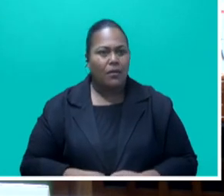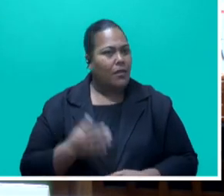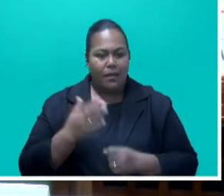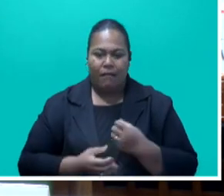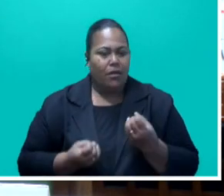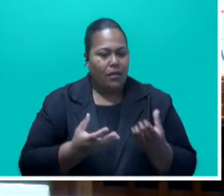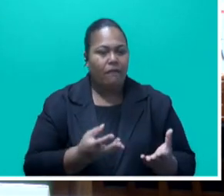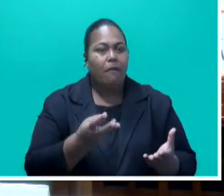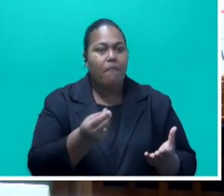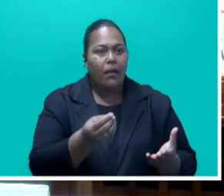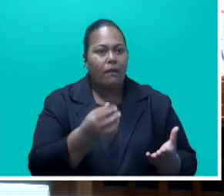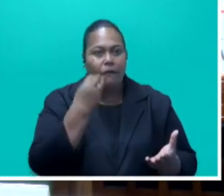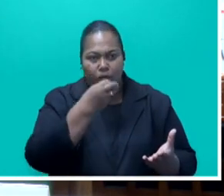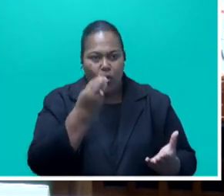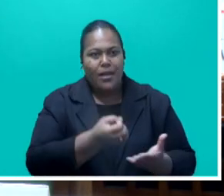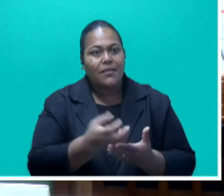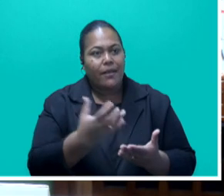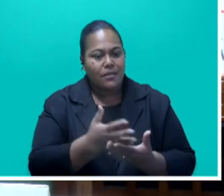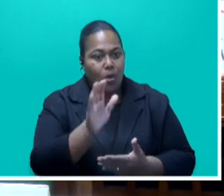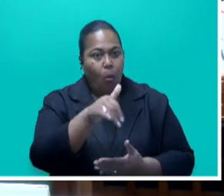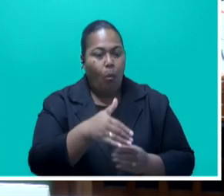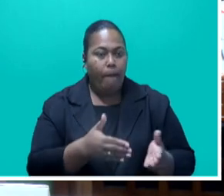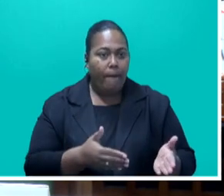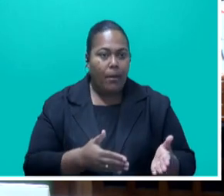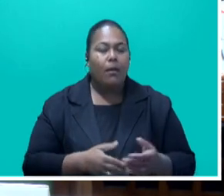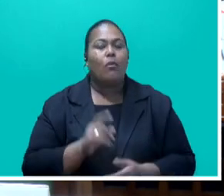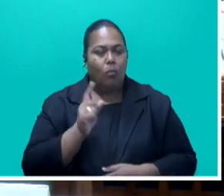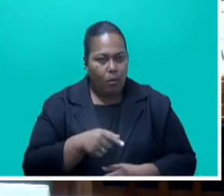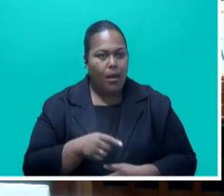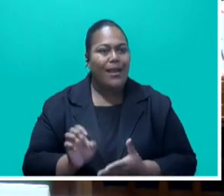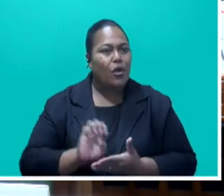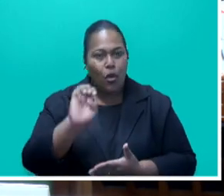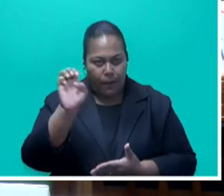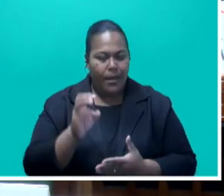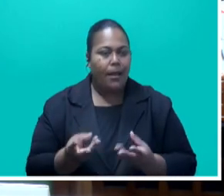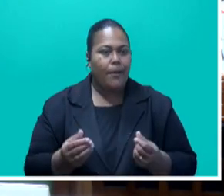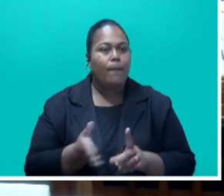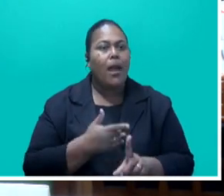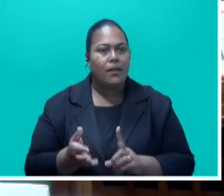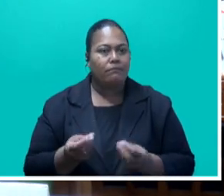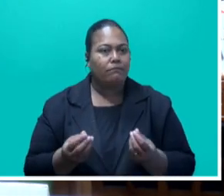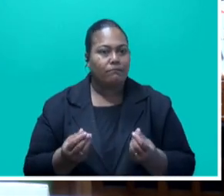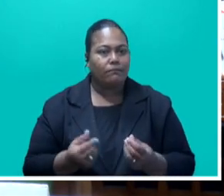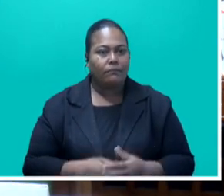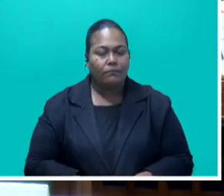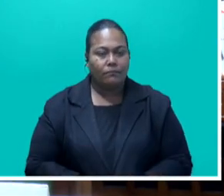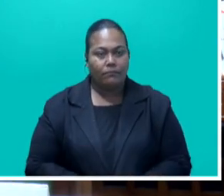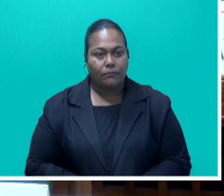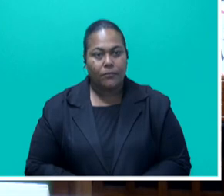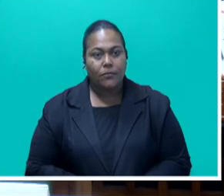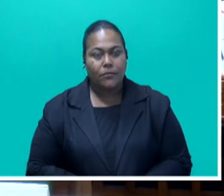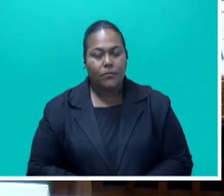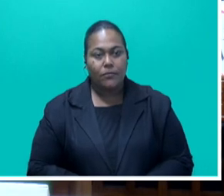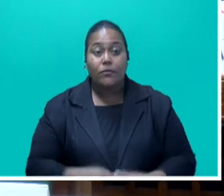food and expenses. And so, this is the form of economic abuse that women face. Honorable Speaker, we